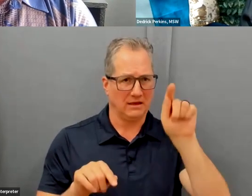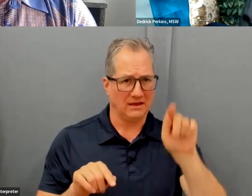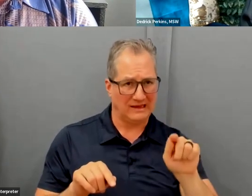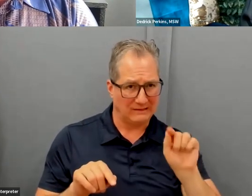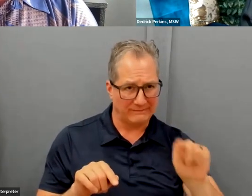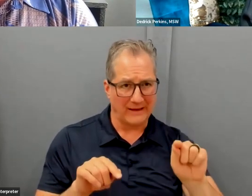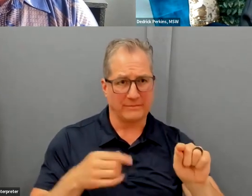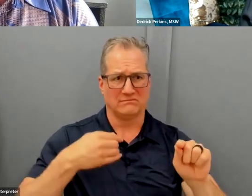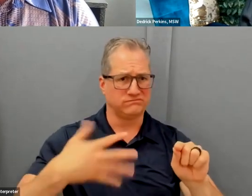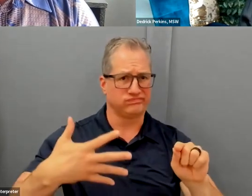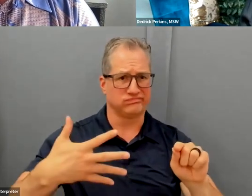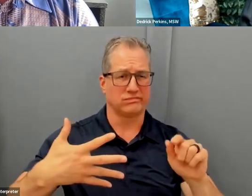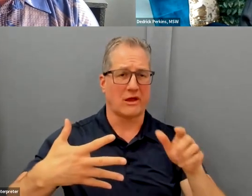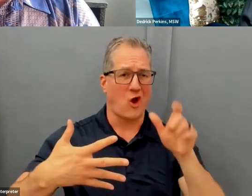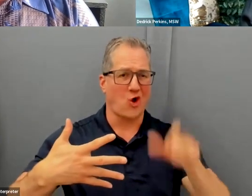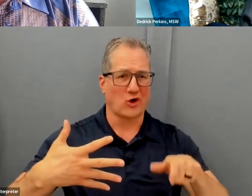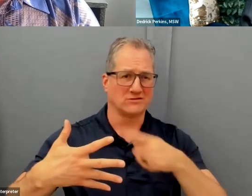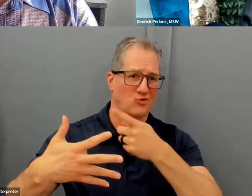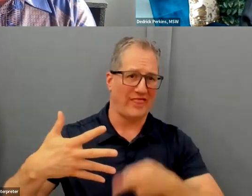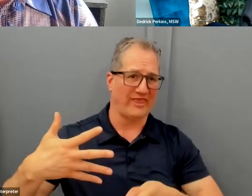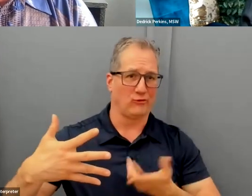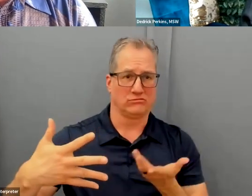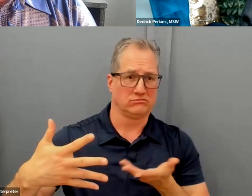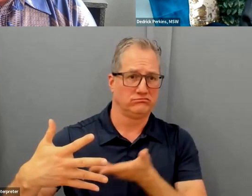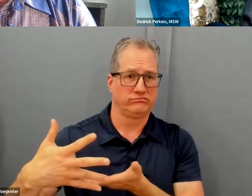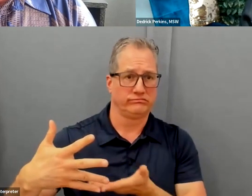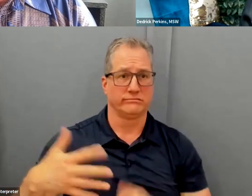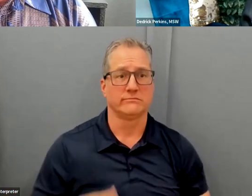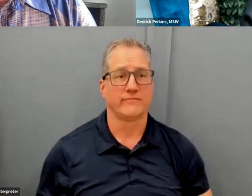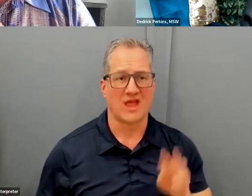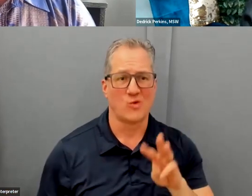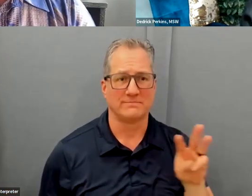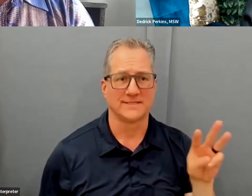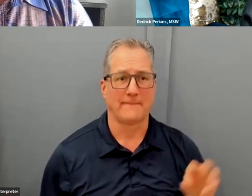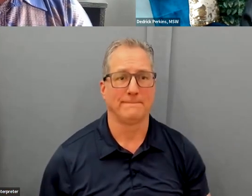and go to publications. And it's all there. Great.